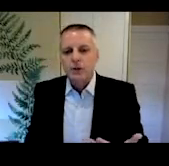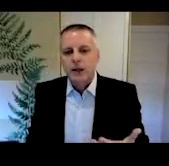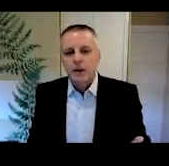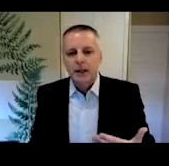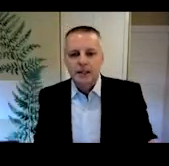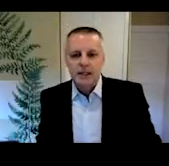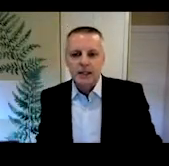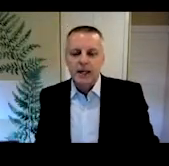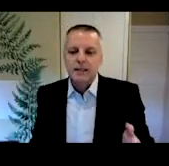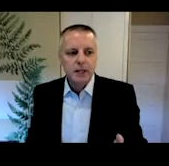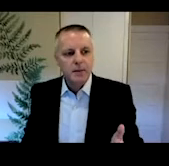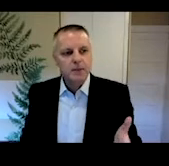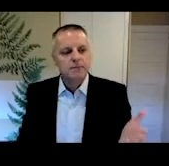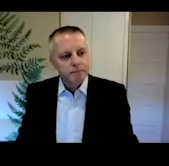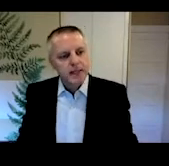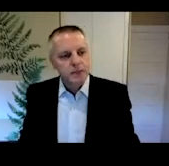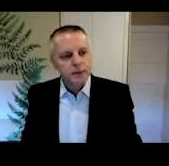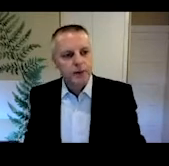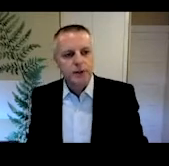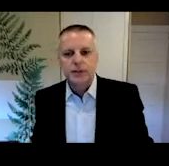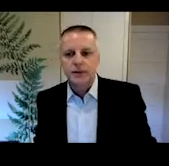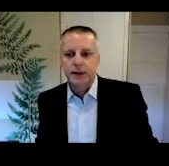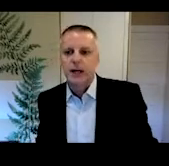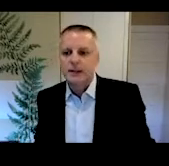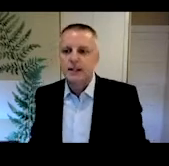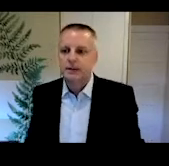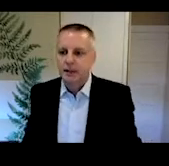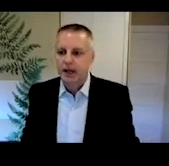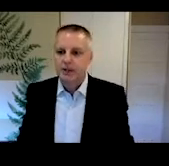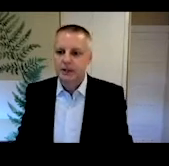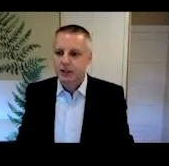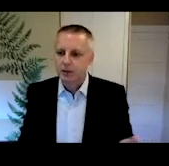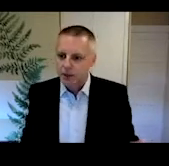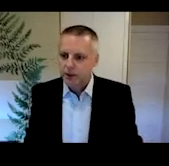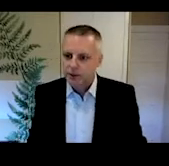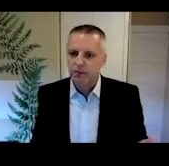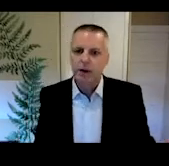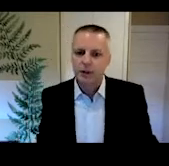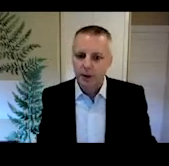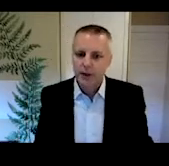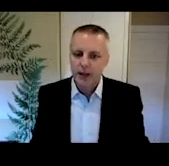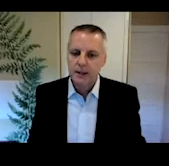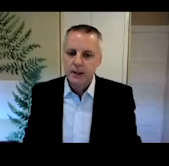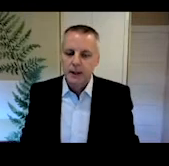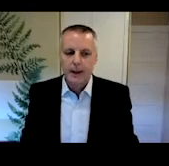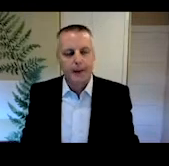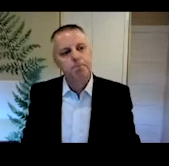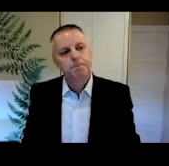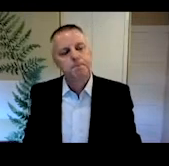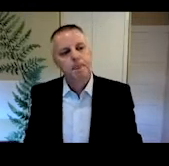So talking about listening, sometimes it's referred to as the forgotten skill in language teaching and research, you've probably heard that.